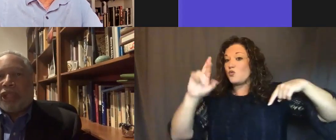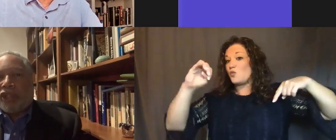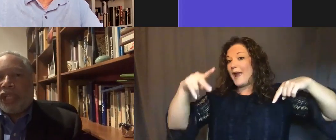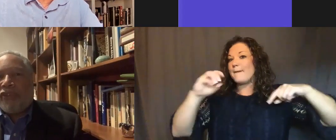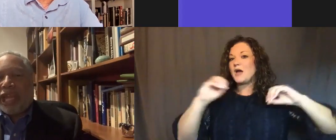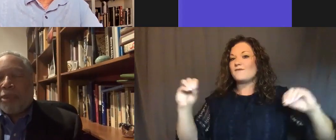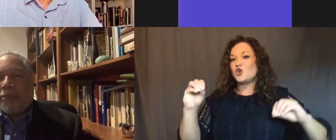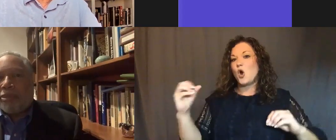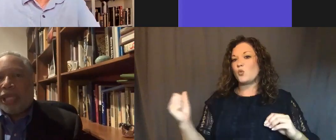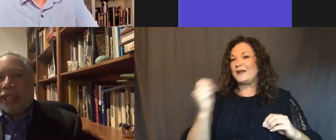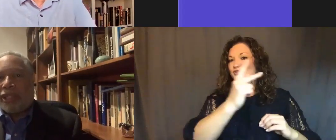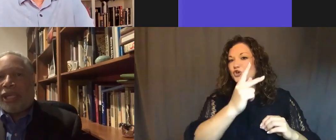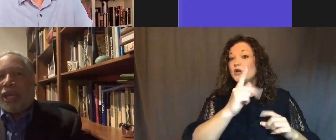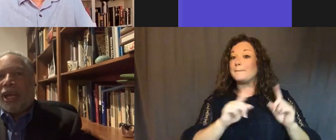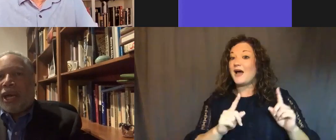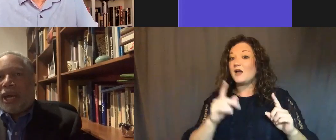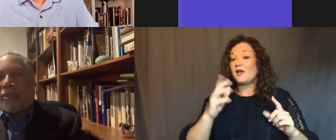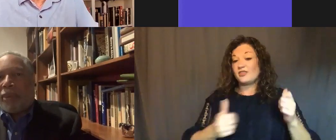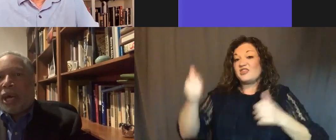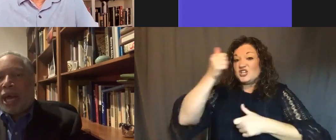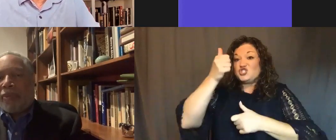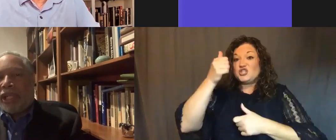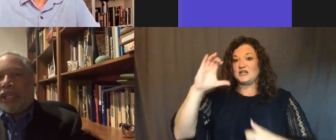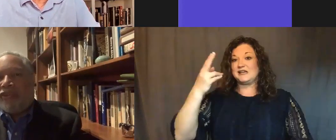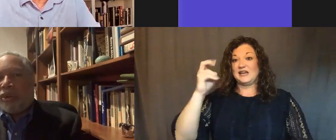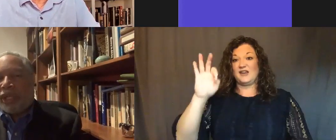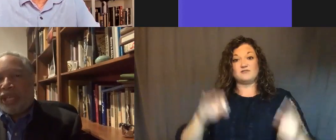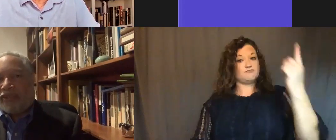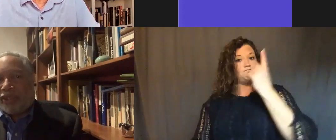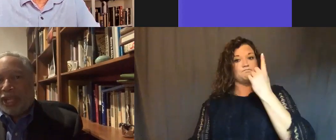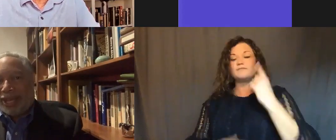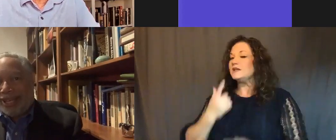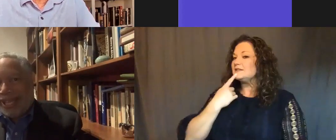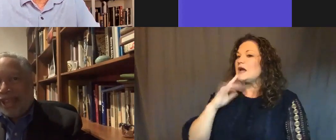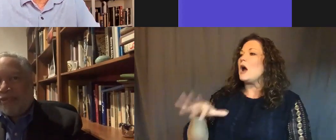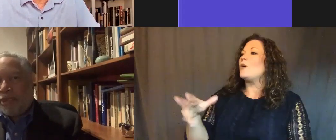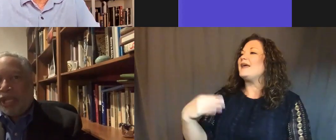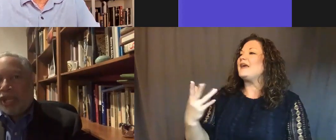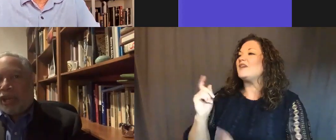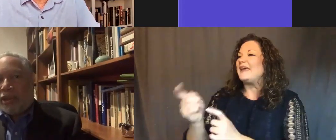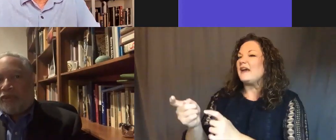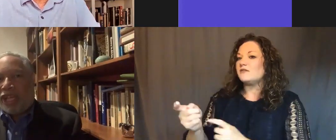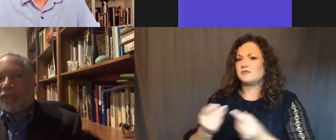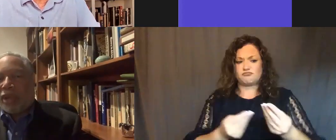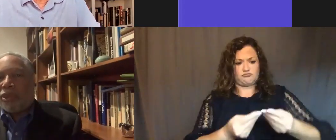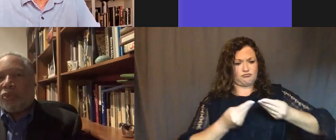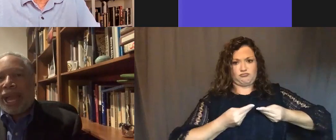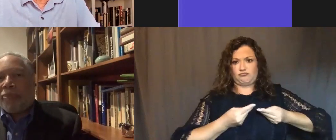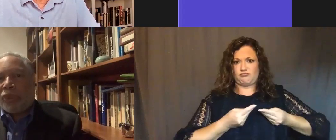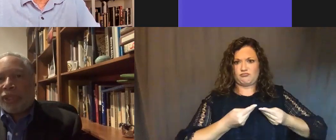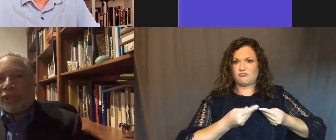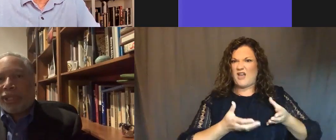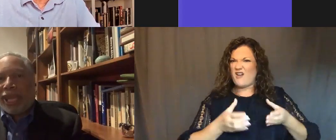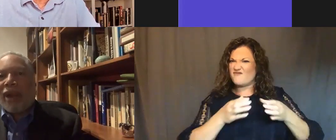But the chief came up to me and he said, I want to give you a gift. And he gave me a vessel that was